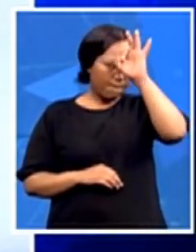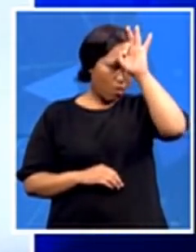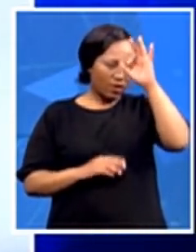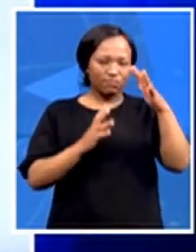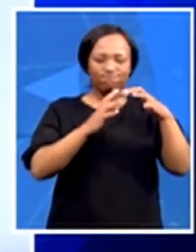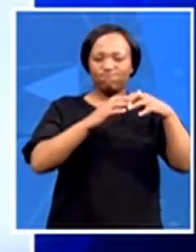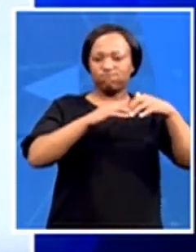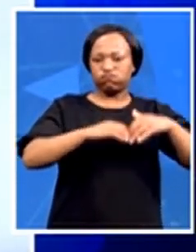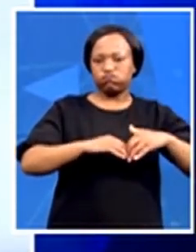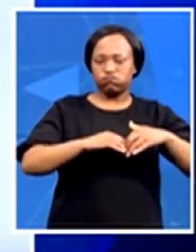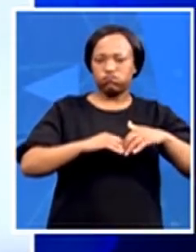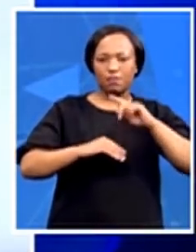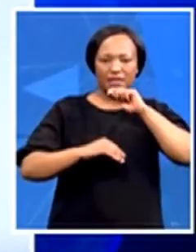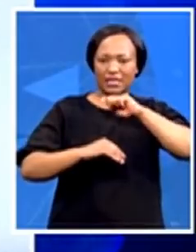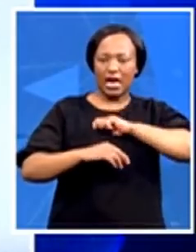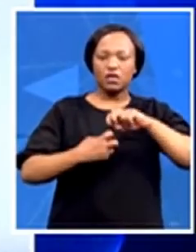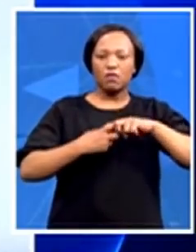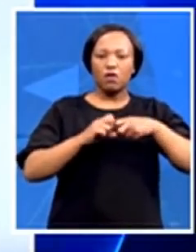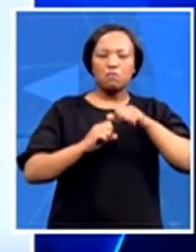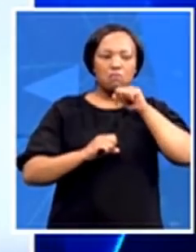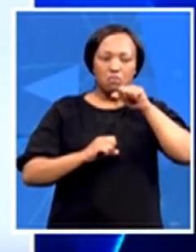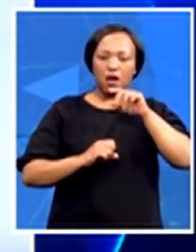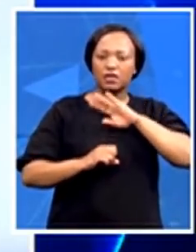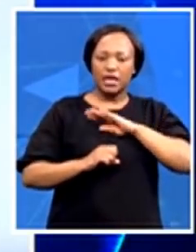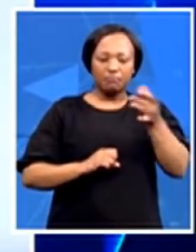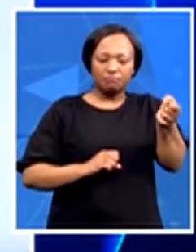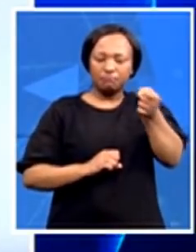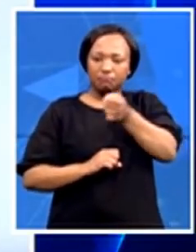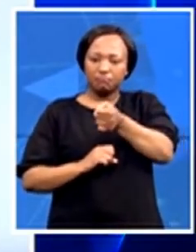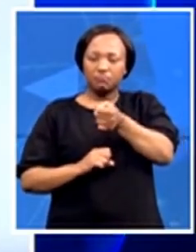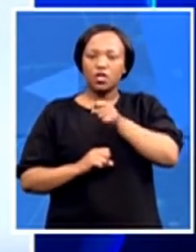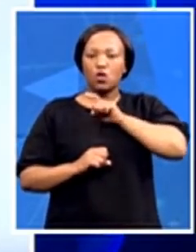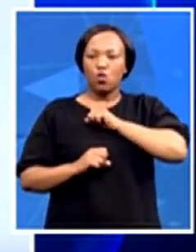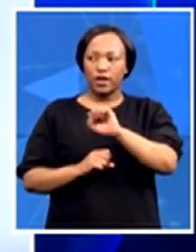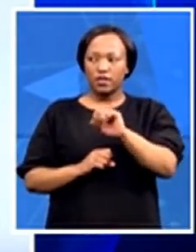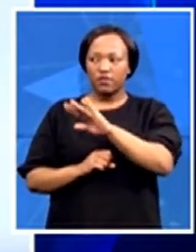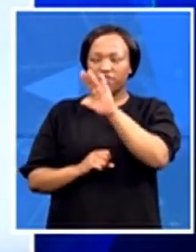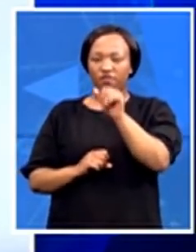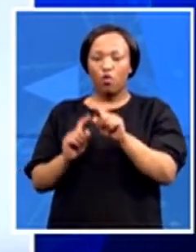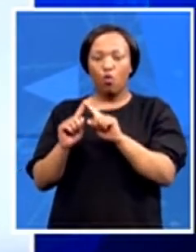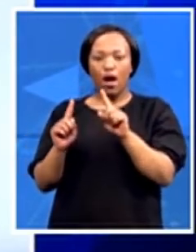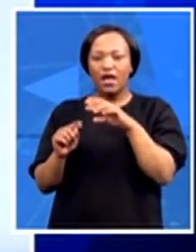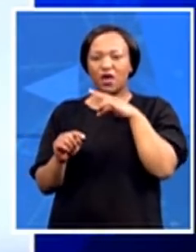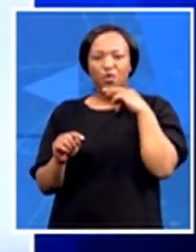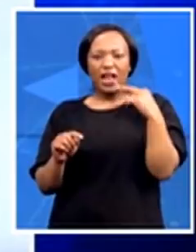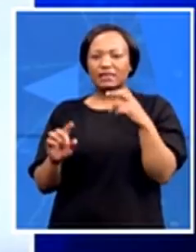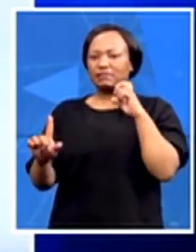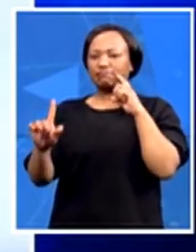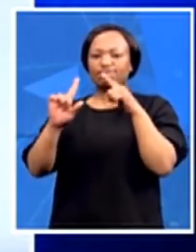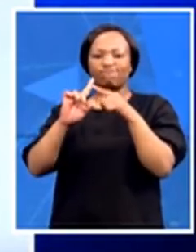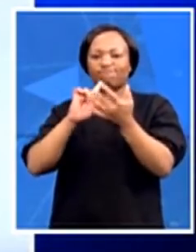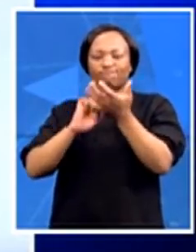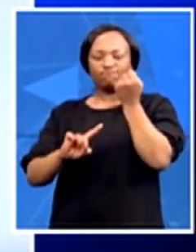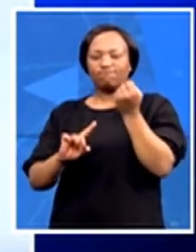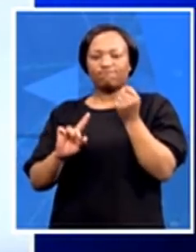like it. So I think his near-term solutions were very unrealistic. That being said, over the long term, yes, you don't want to have the